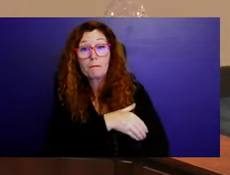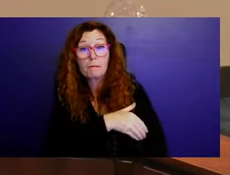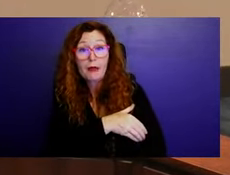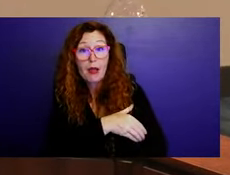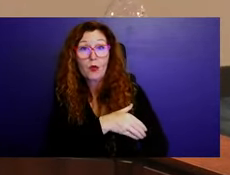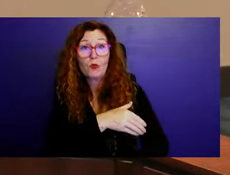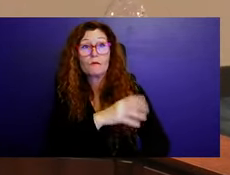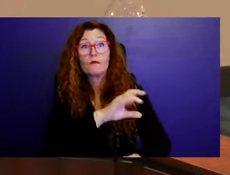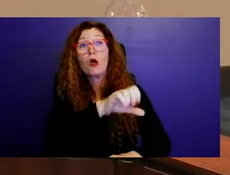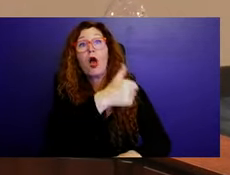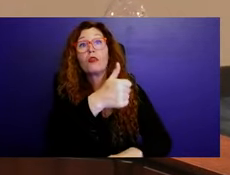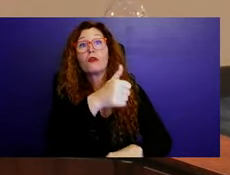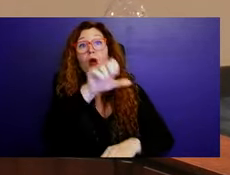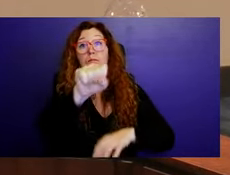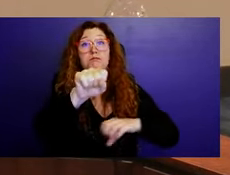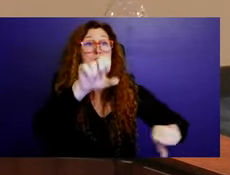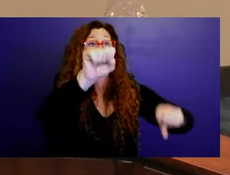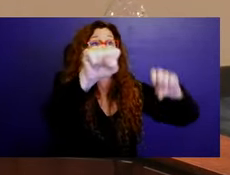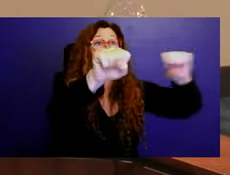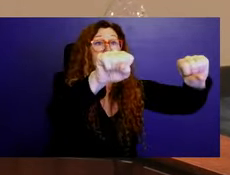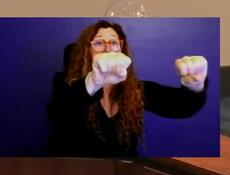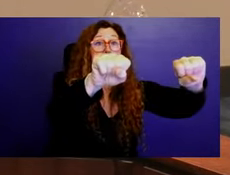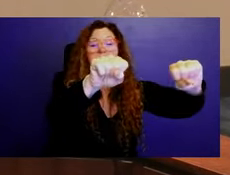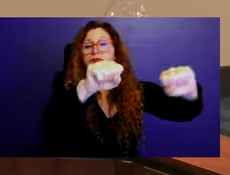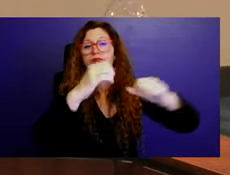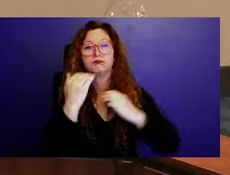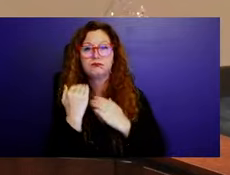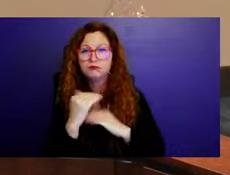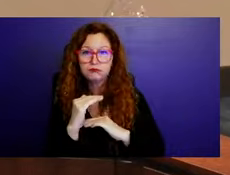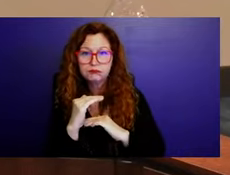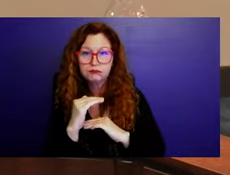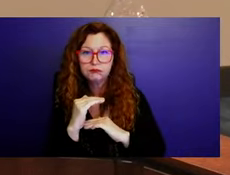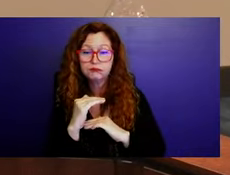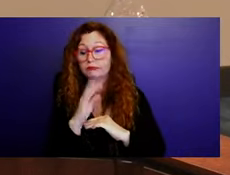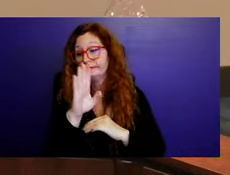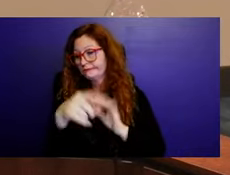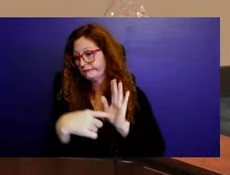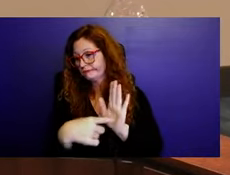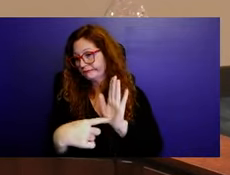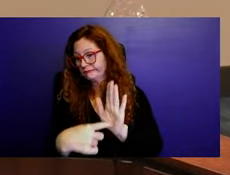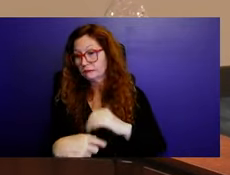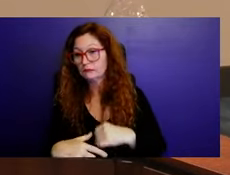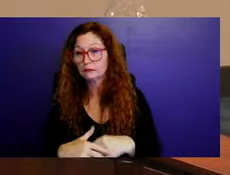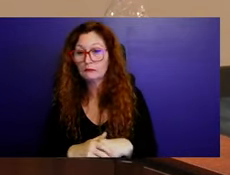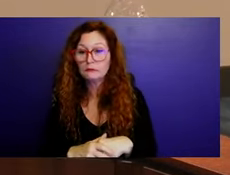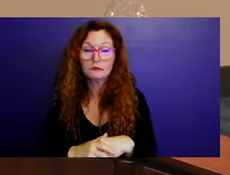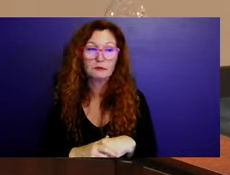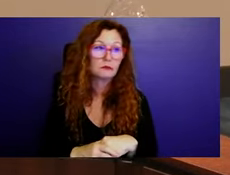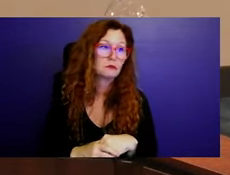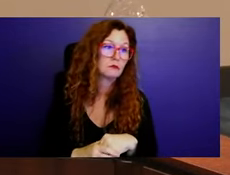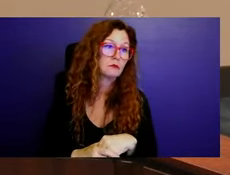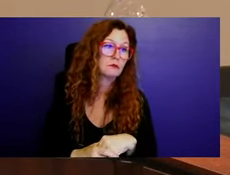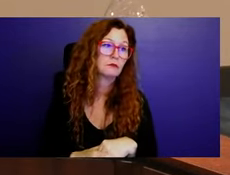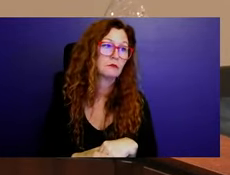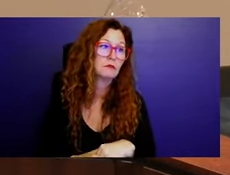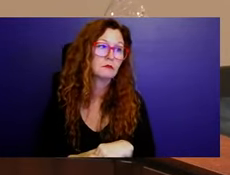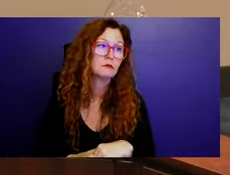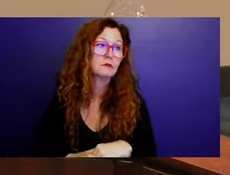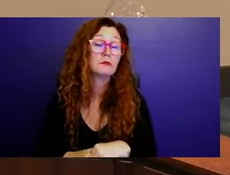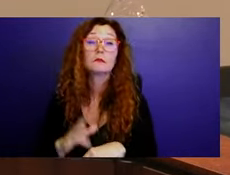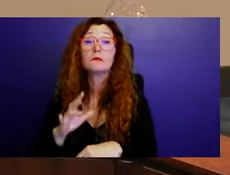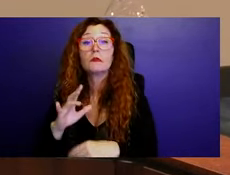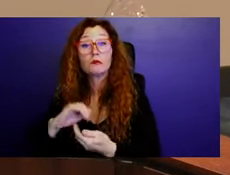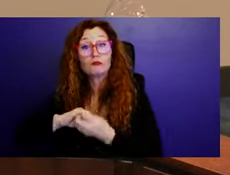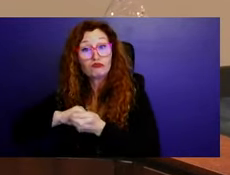methods. For example, one of the things that the city could do in quote in coordination with the county is